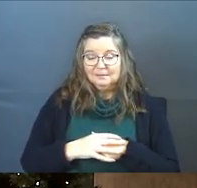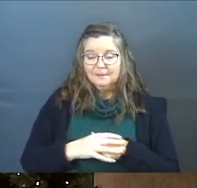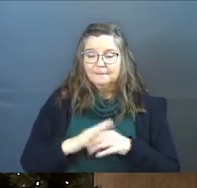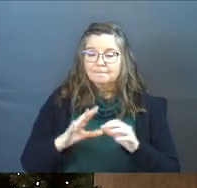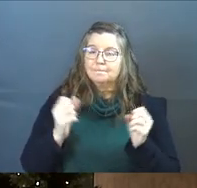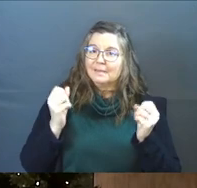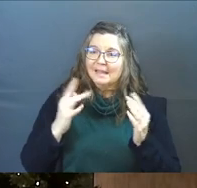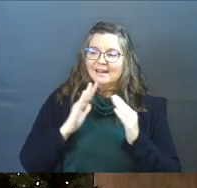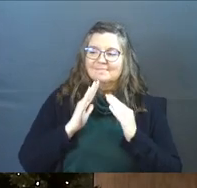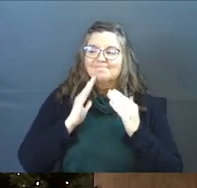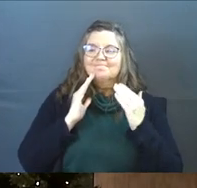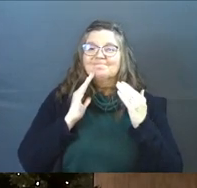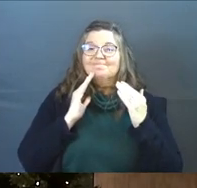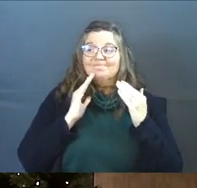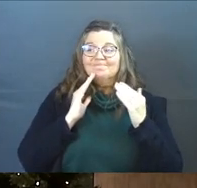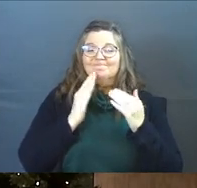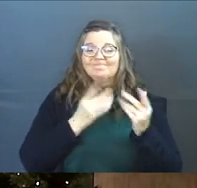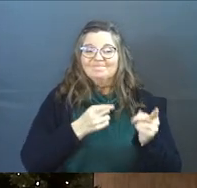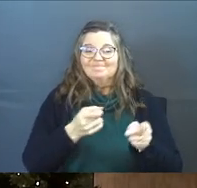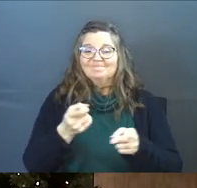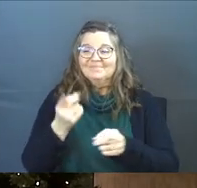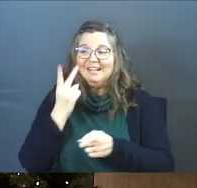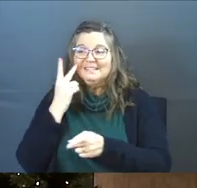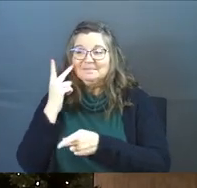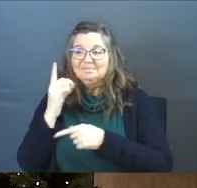A lot of smiles around the room right now.